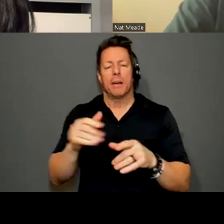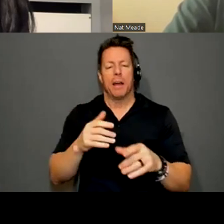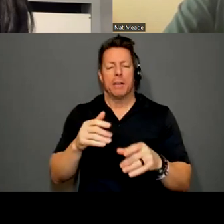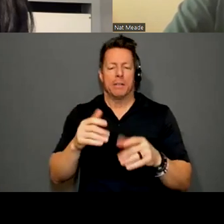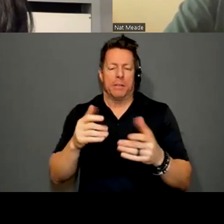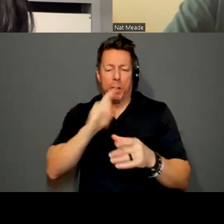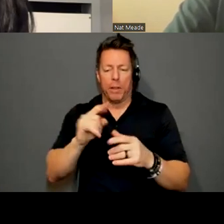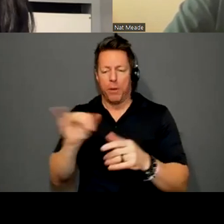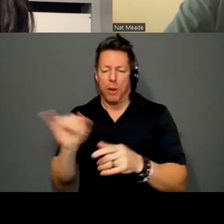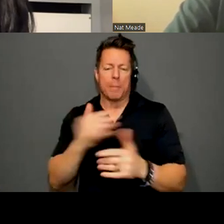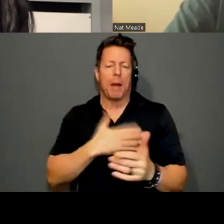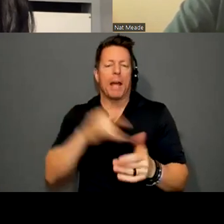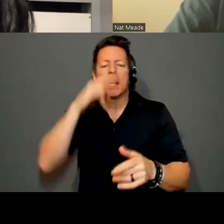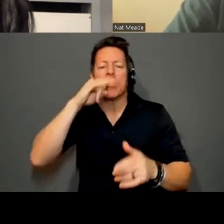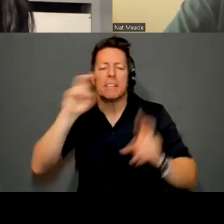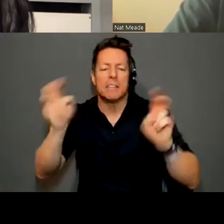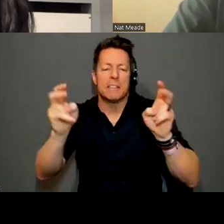maybe that's, that's how it's happening.